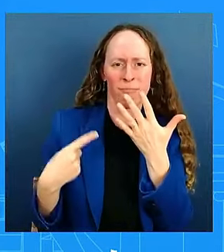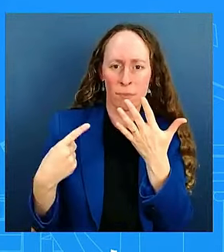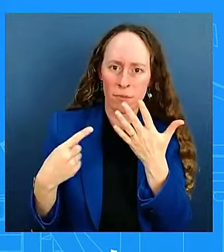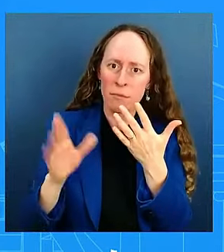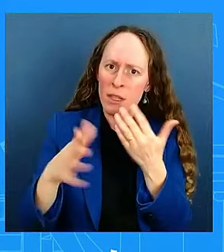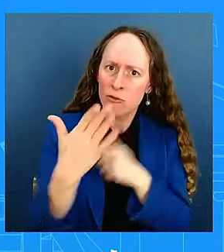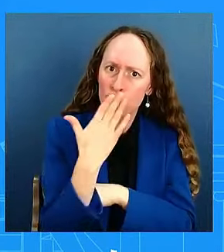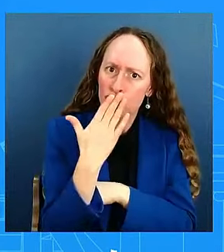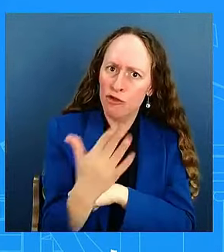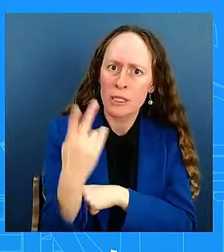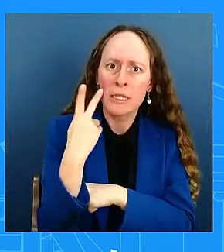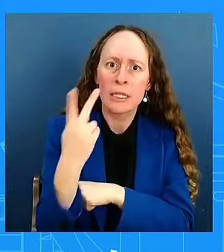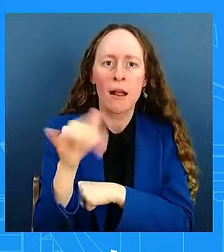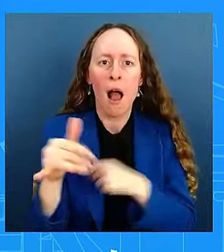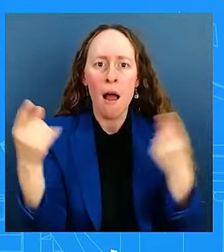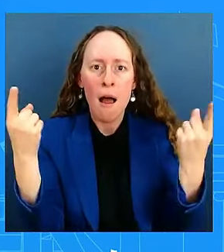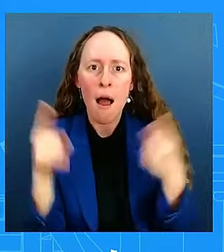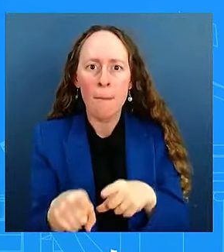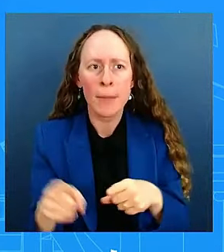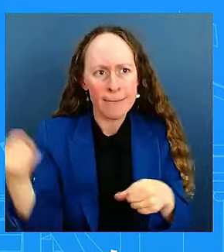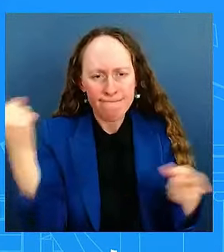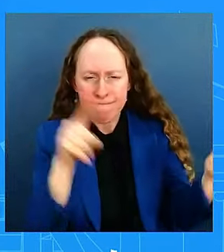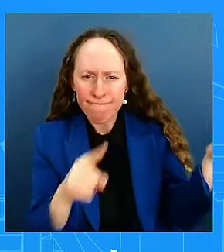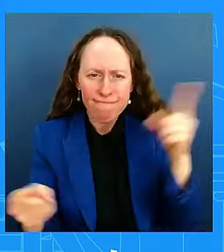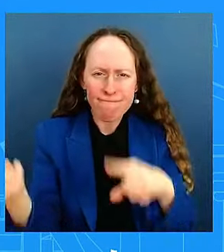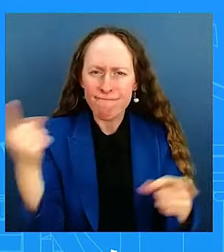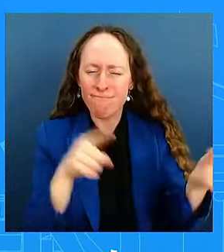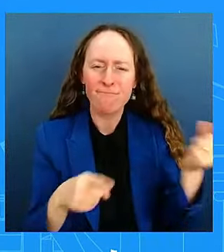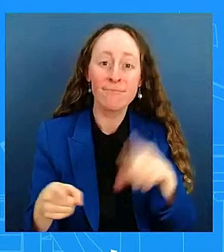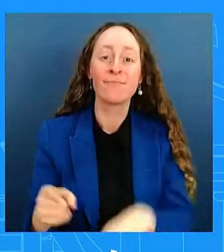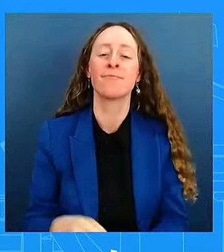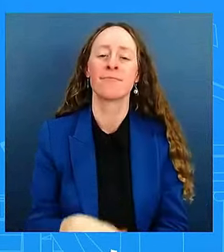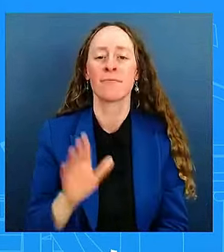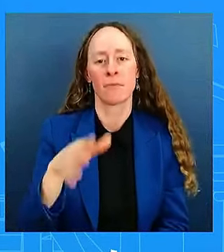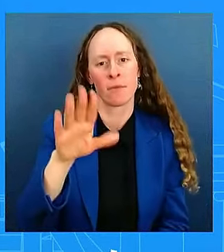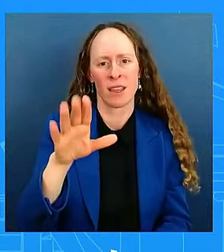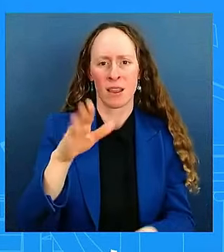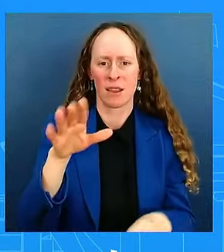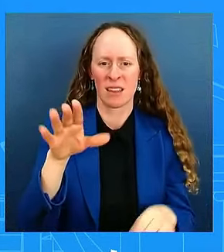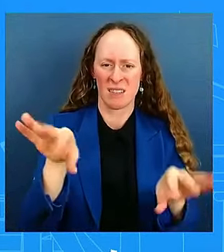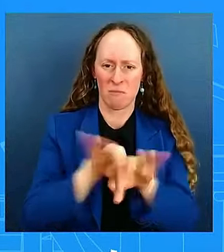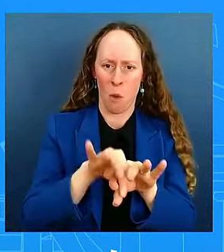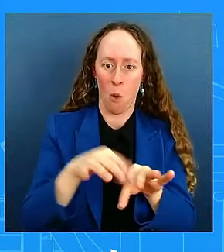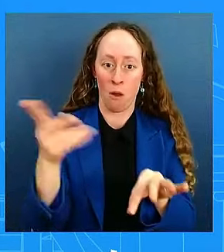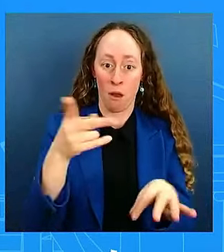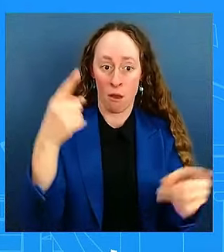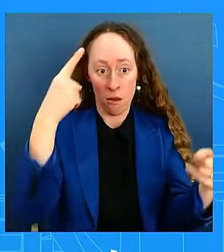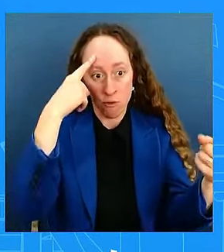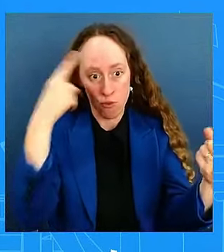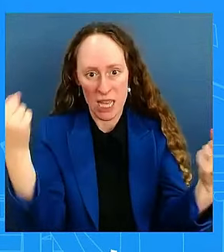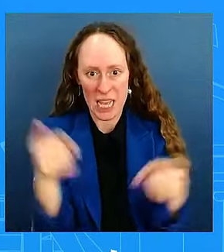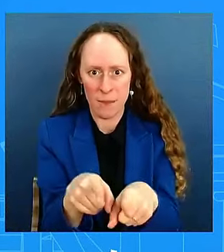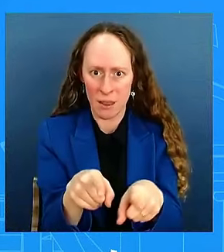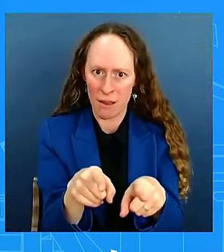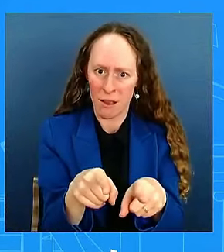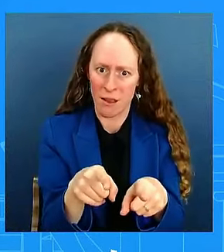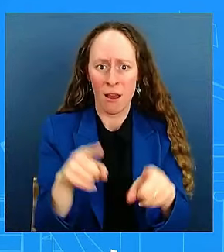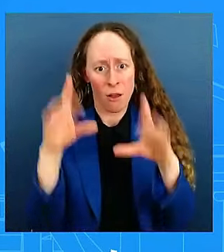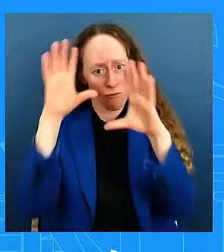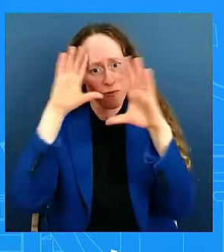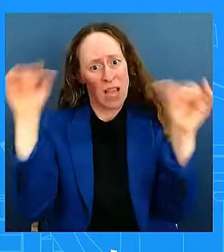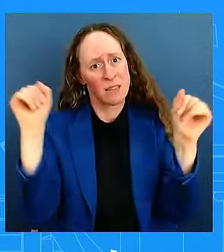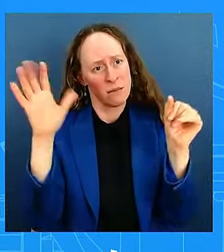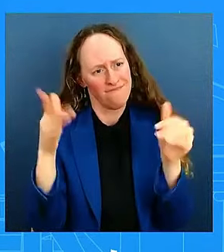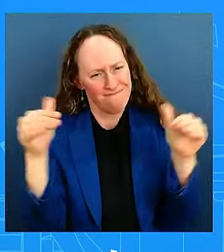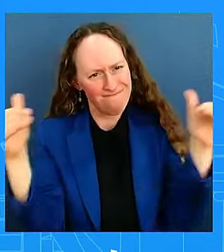think what's important is, uh, they came up with an agreement. Uh, that's because of this president's leadership and the way to